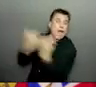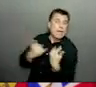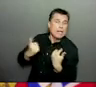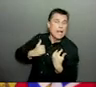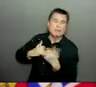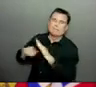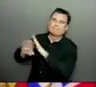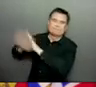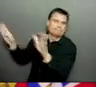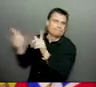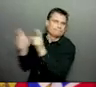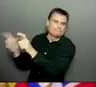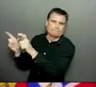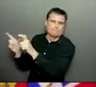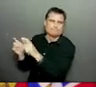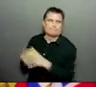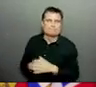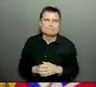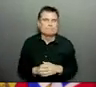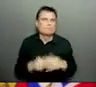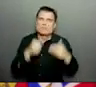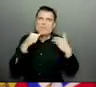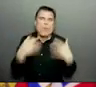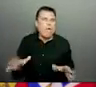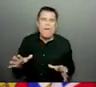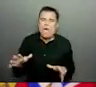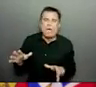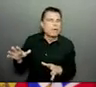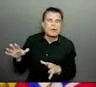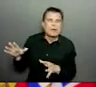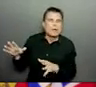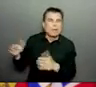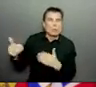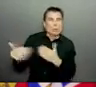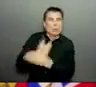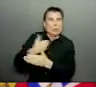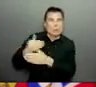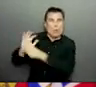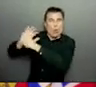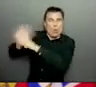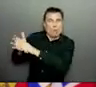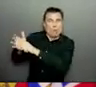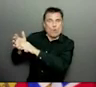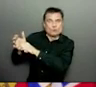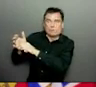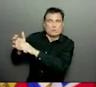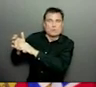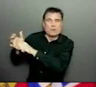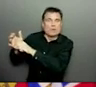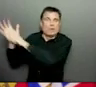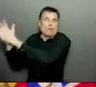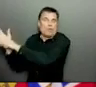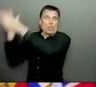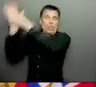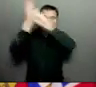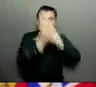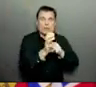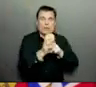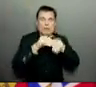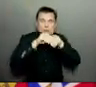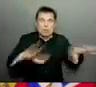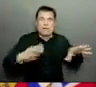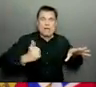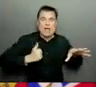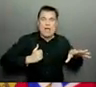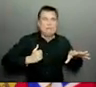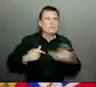widely here in Canada. This pause gives us that time to put in appropriate protective measures. And we will be working together